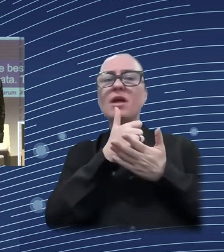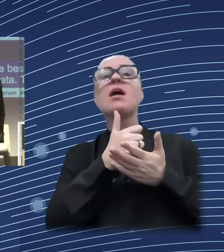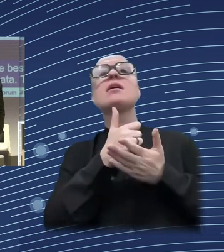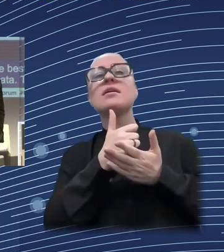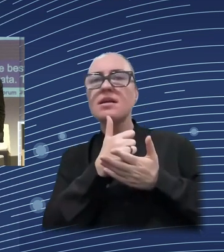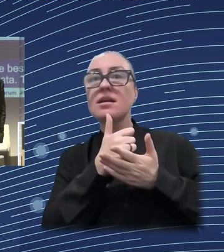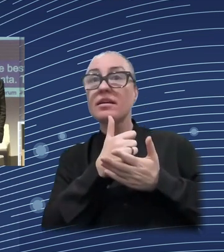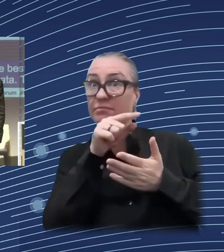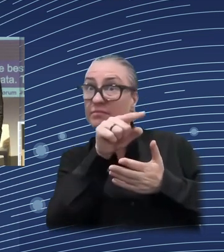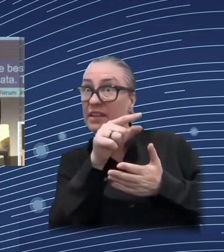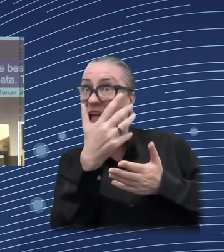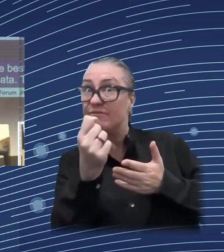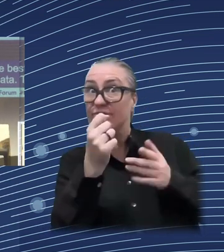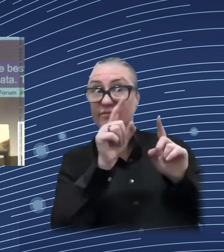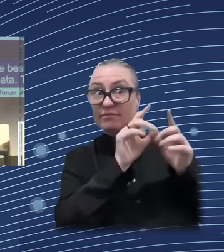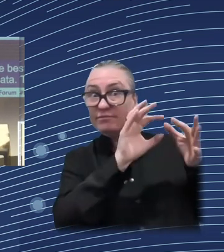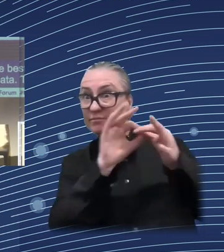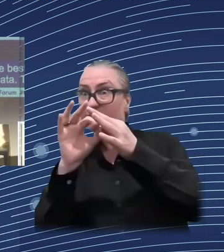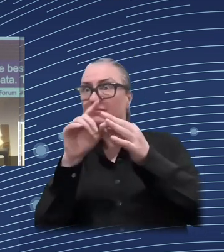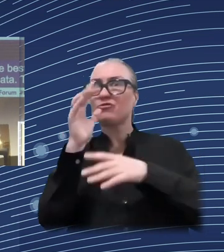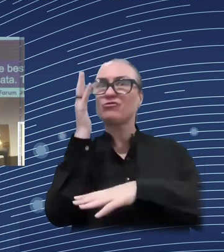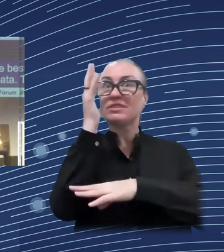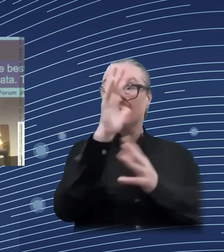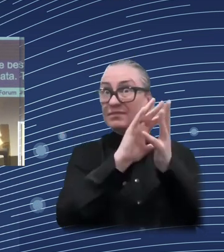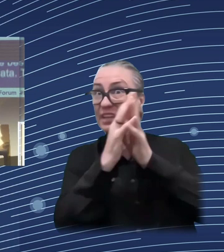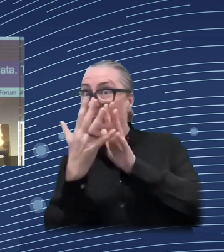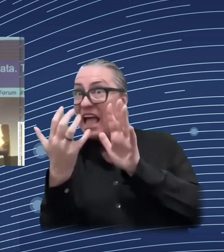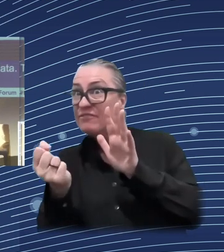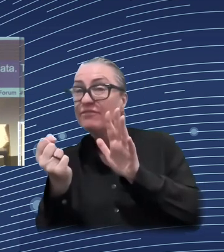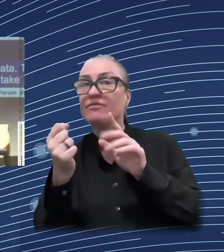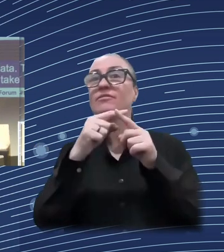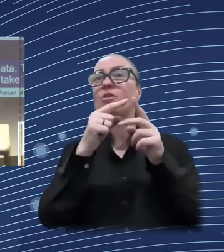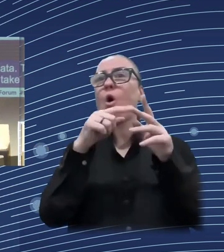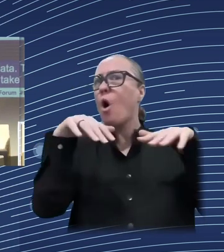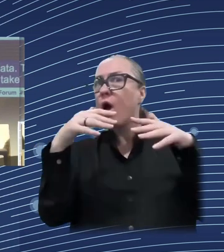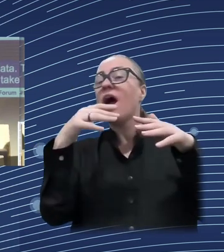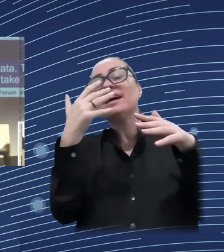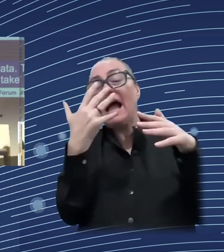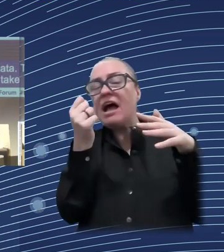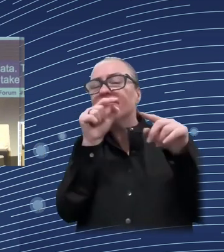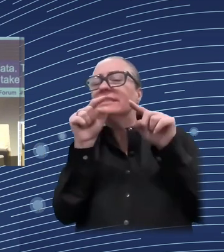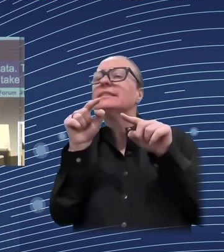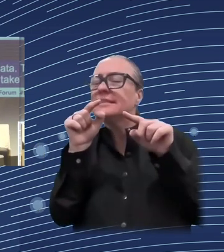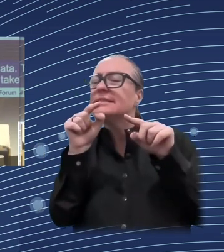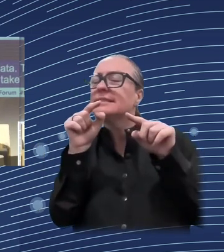the green policy side will take place on the consumption side as well. So that's a major issue.